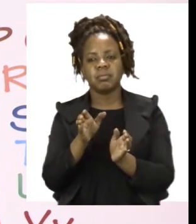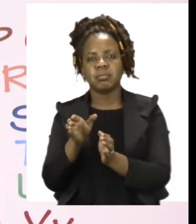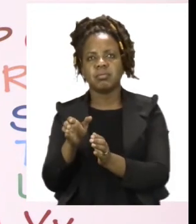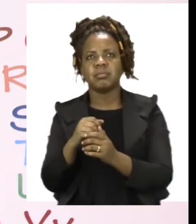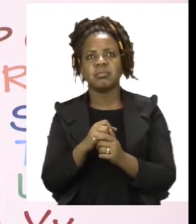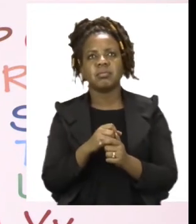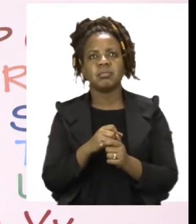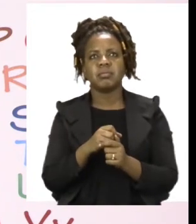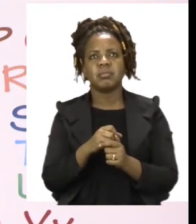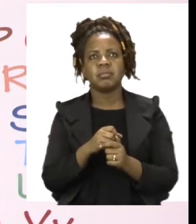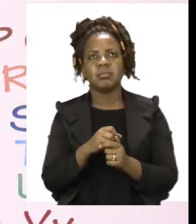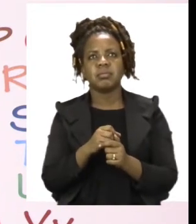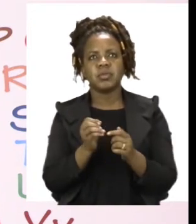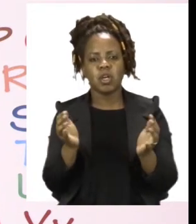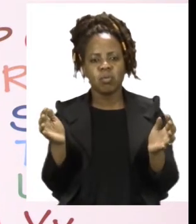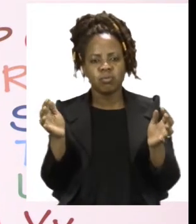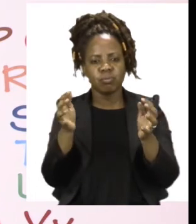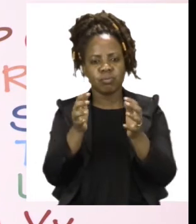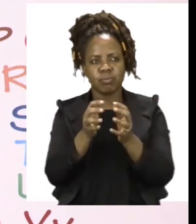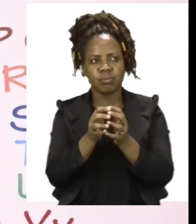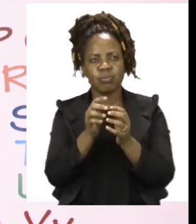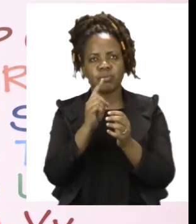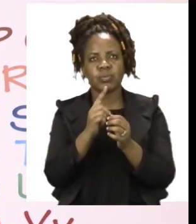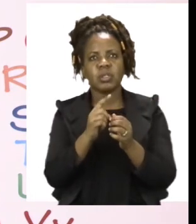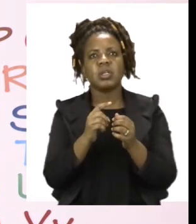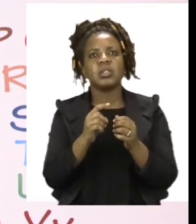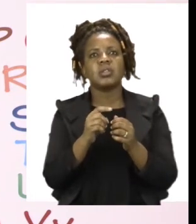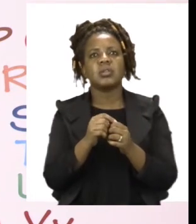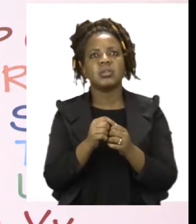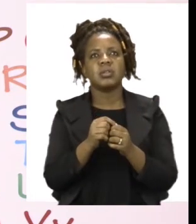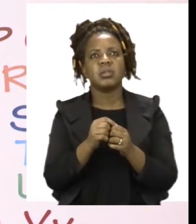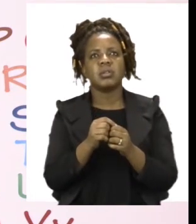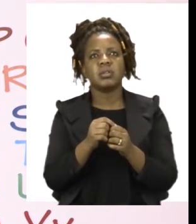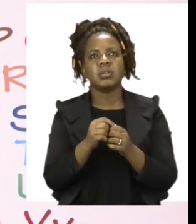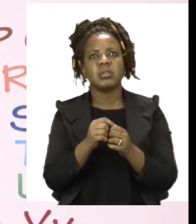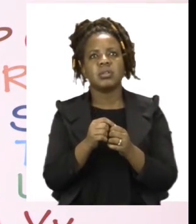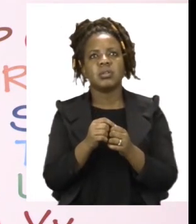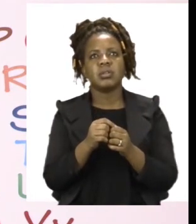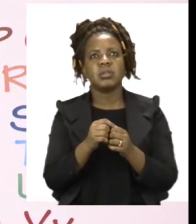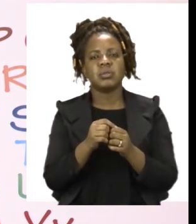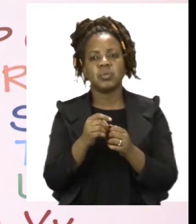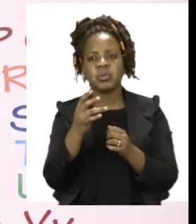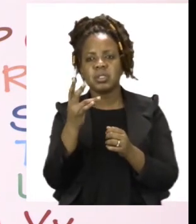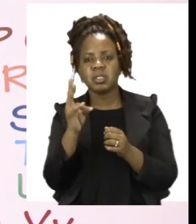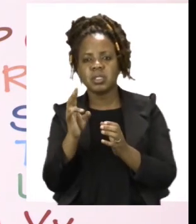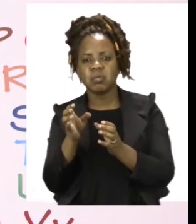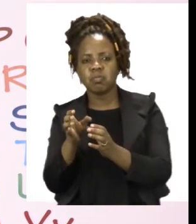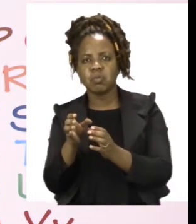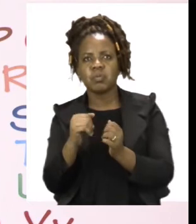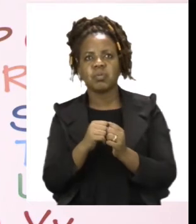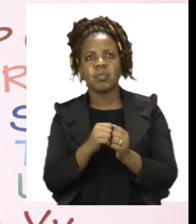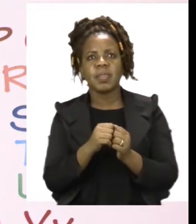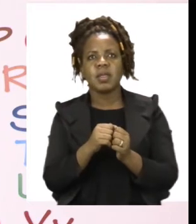Now, I need to add them together. I already know that this is seven on one side. So, I'm going to count on